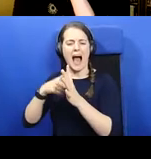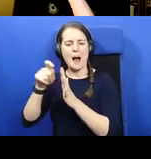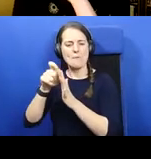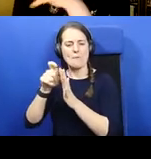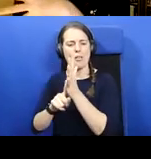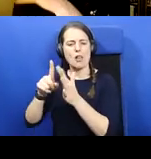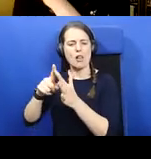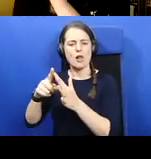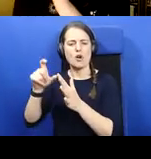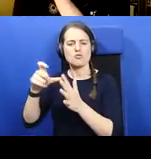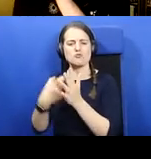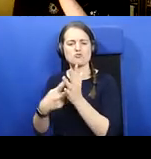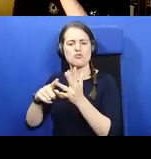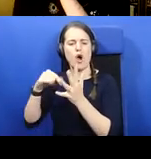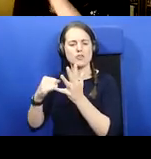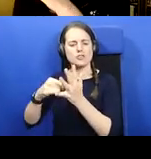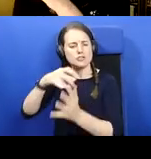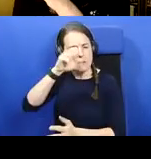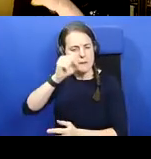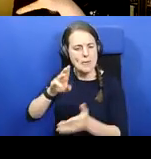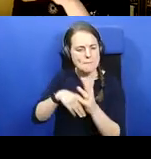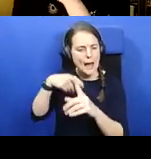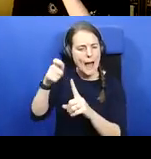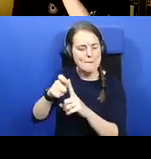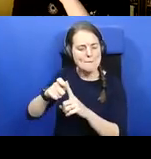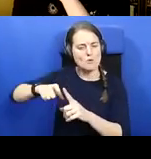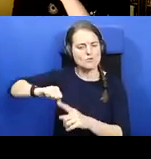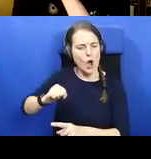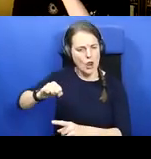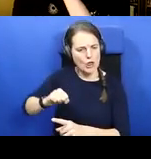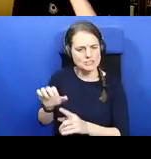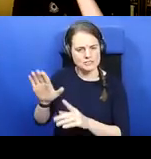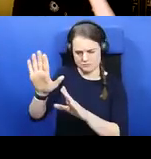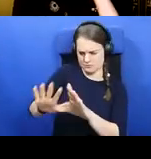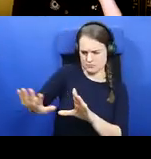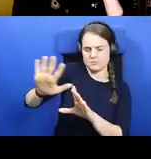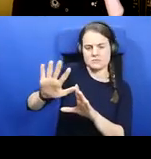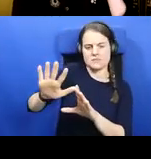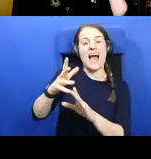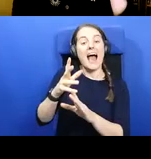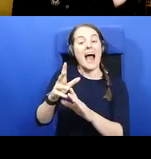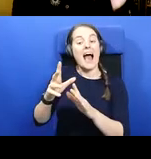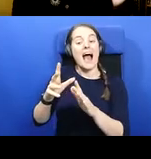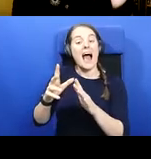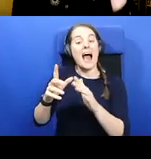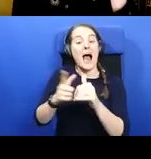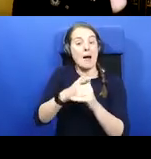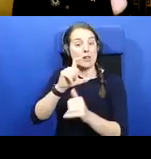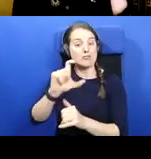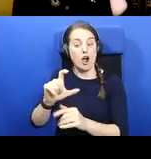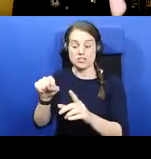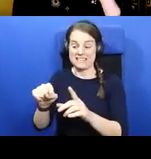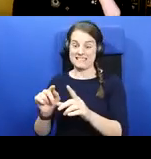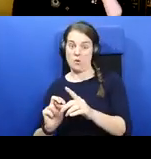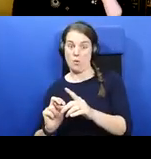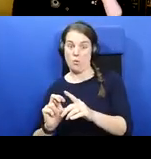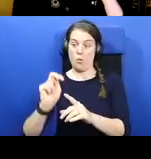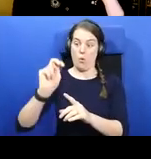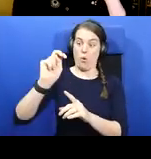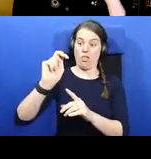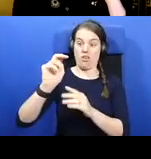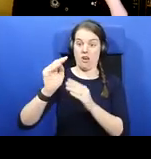map I had of Scotland, Applecross is right up in that northern part.